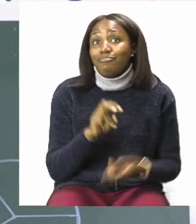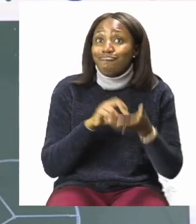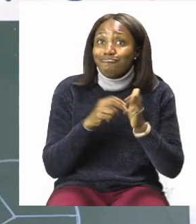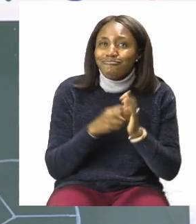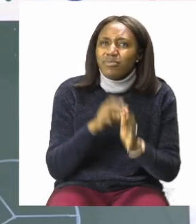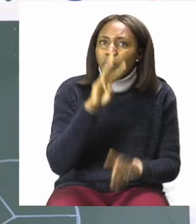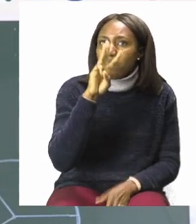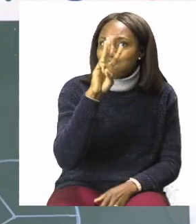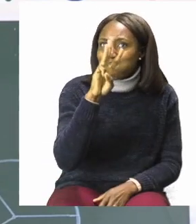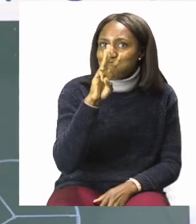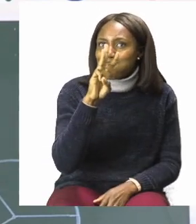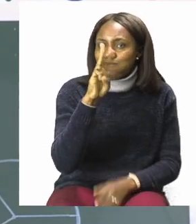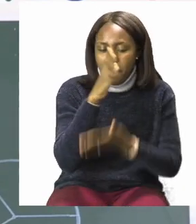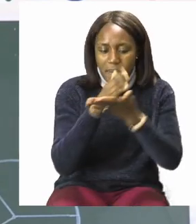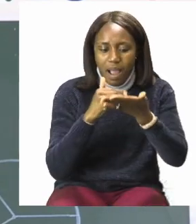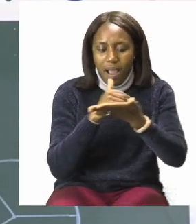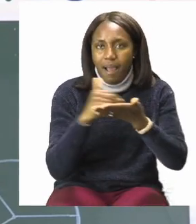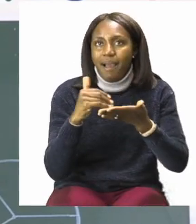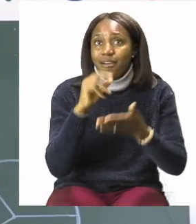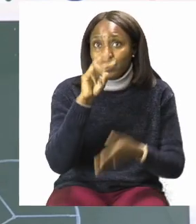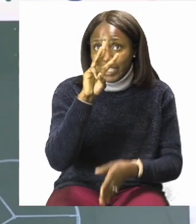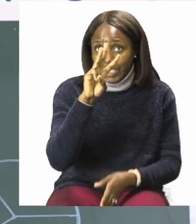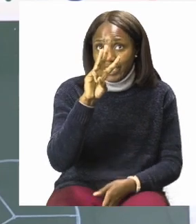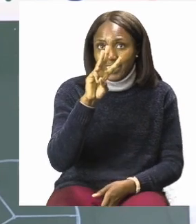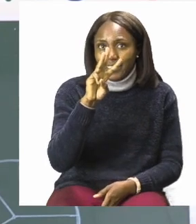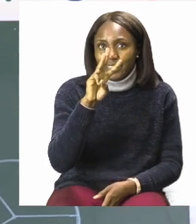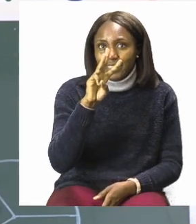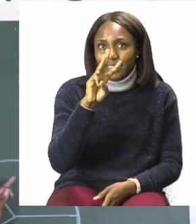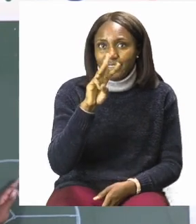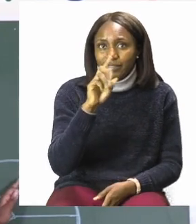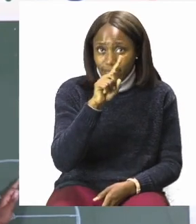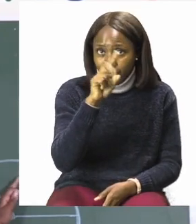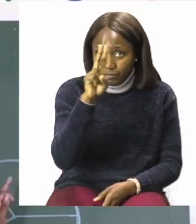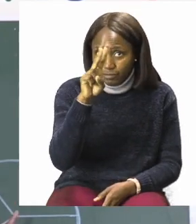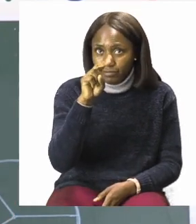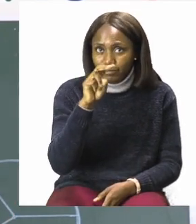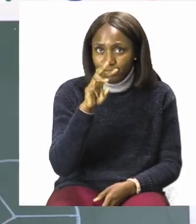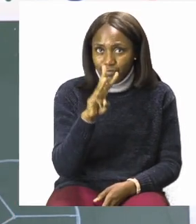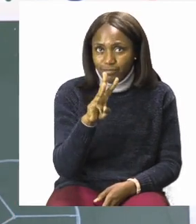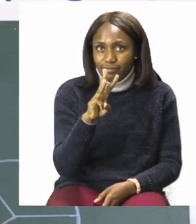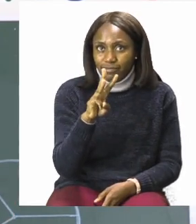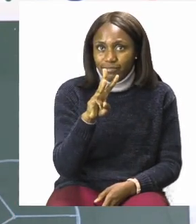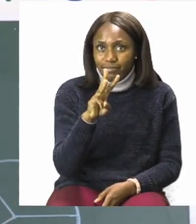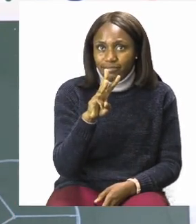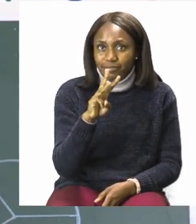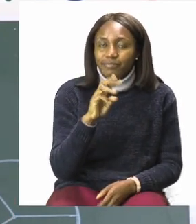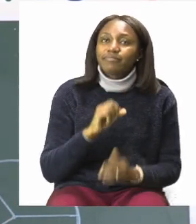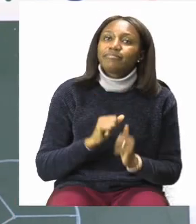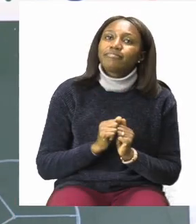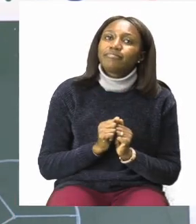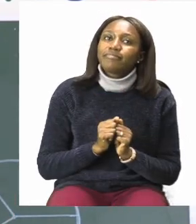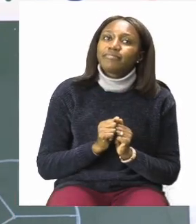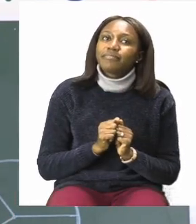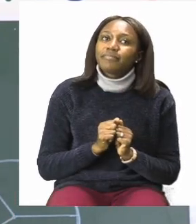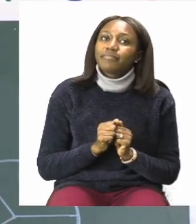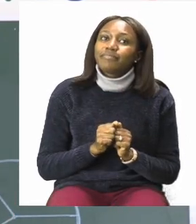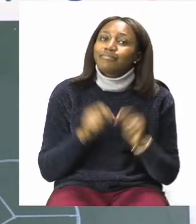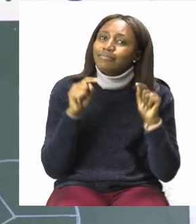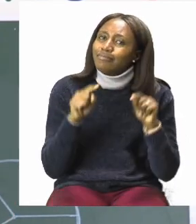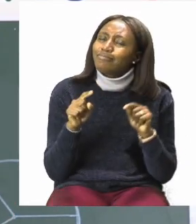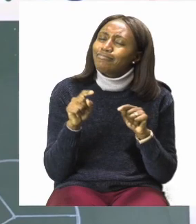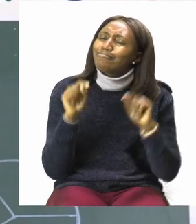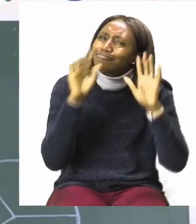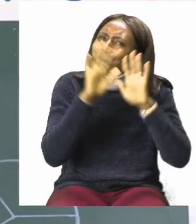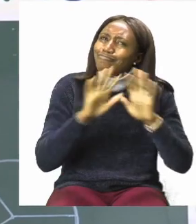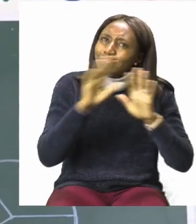three fractions. One, two, three. So it's asking us to